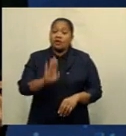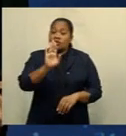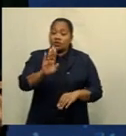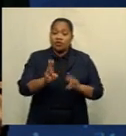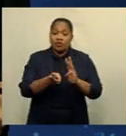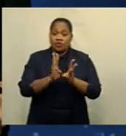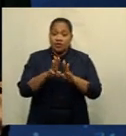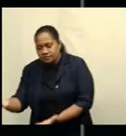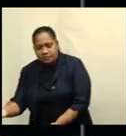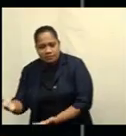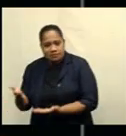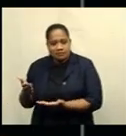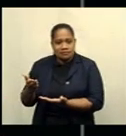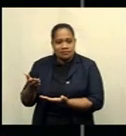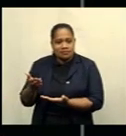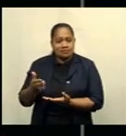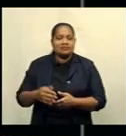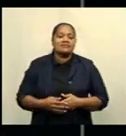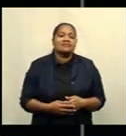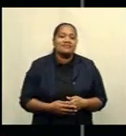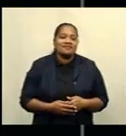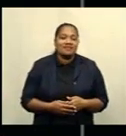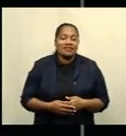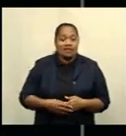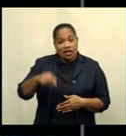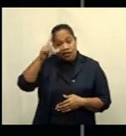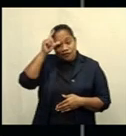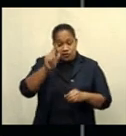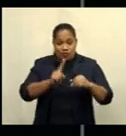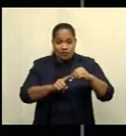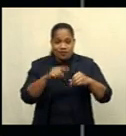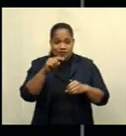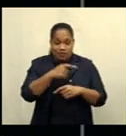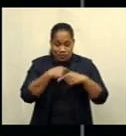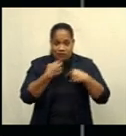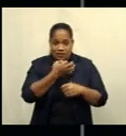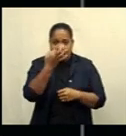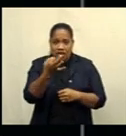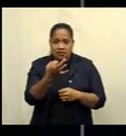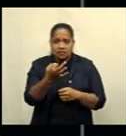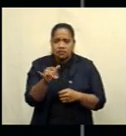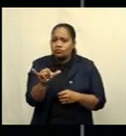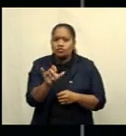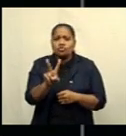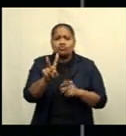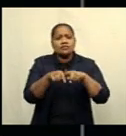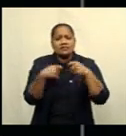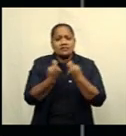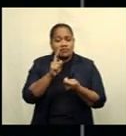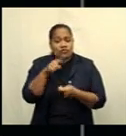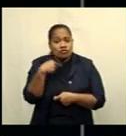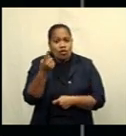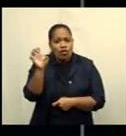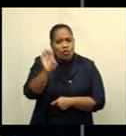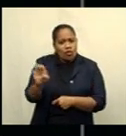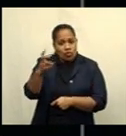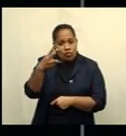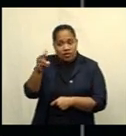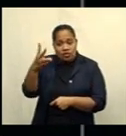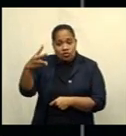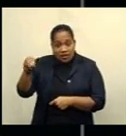it's back to Ritika. In Fijan Pulse we ask which two teams from tomorrow's Euro 2020